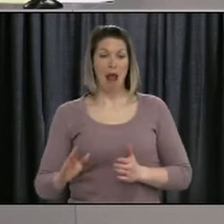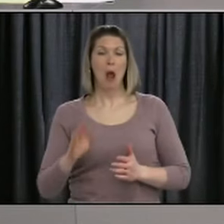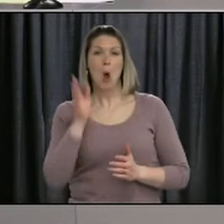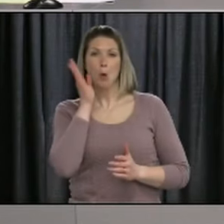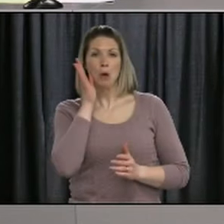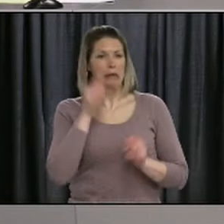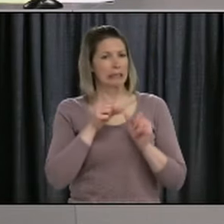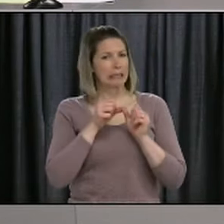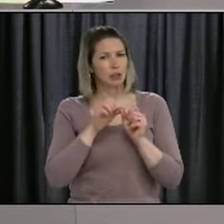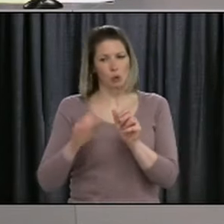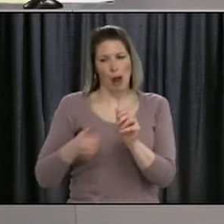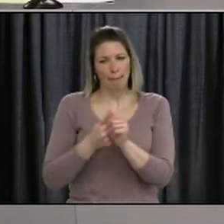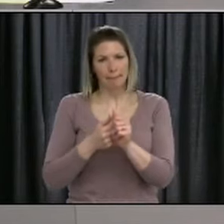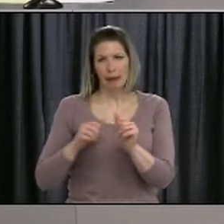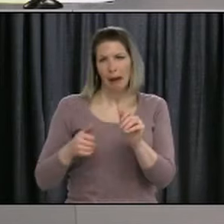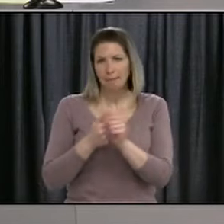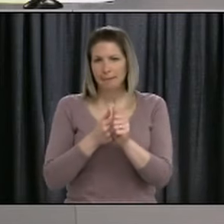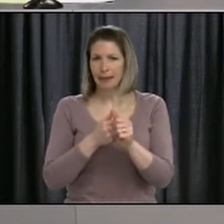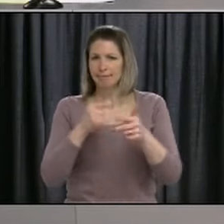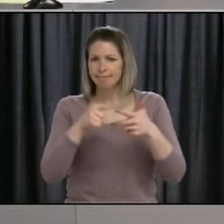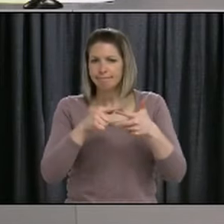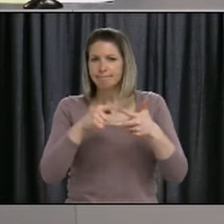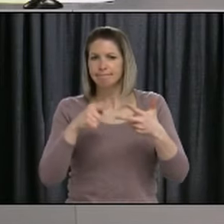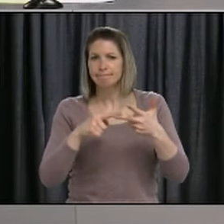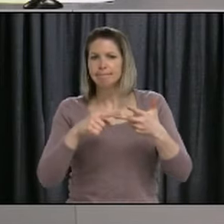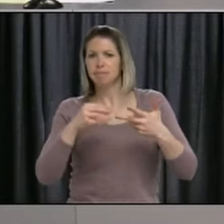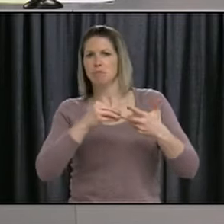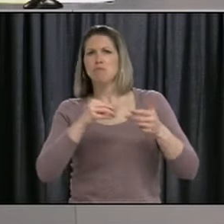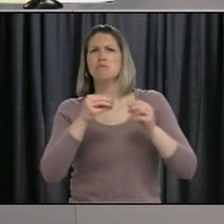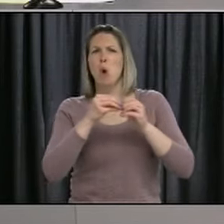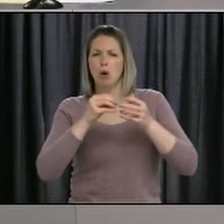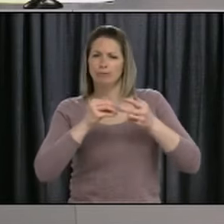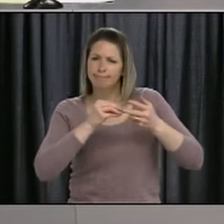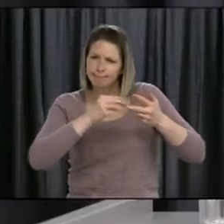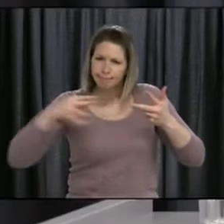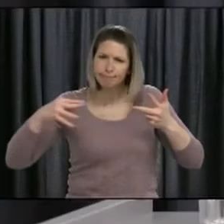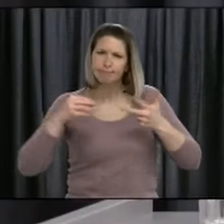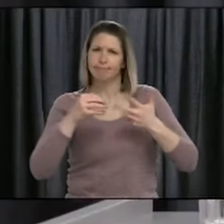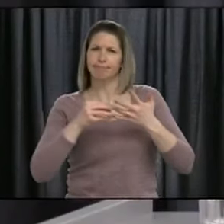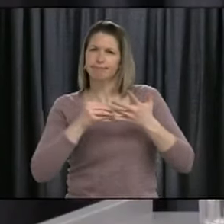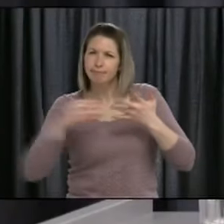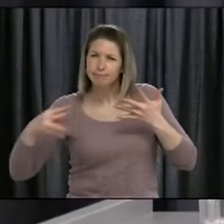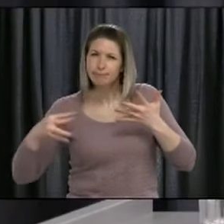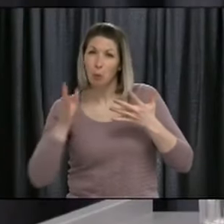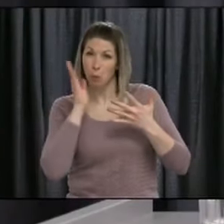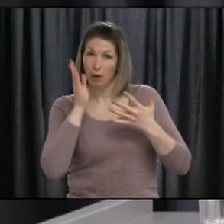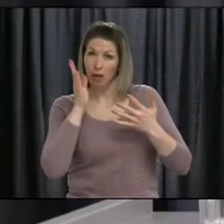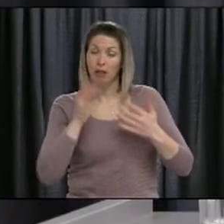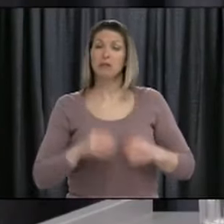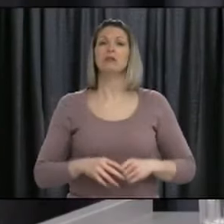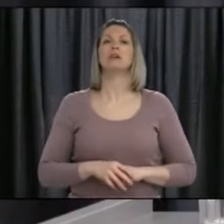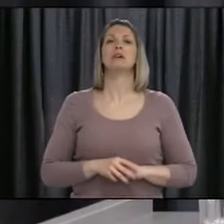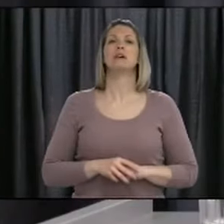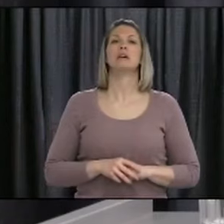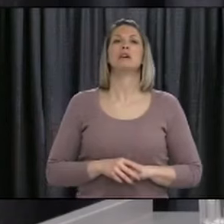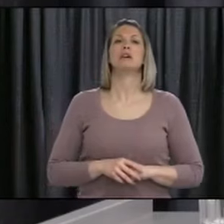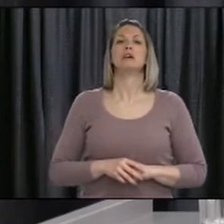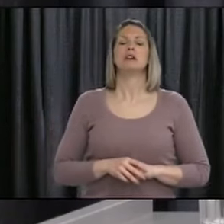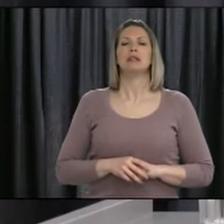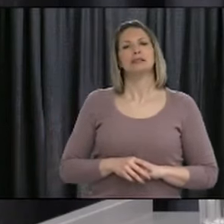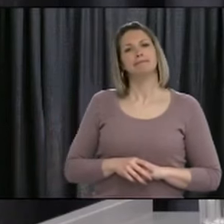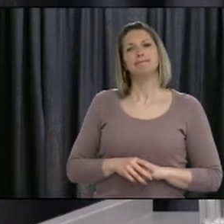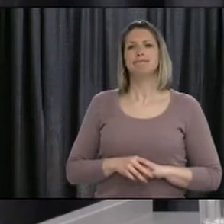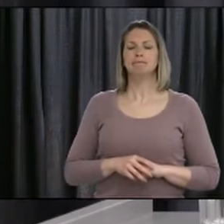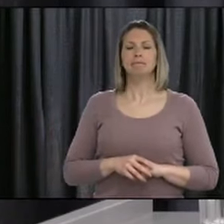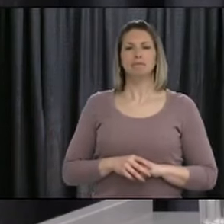and people who need surgery still haven't been able to have them? The issue of prioritizing surgeries, for example,